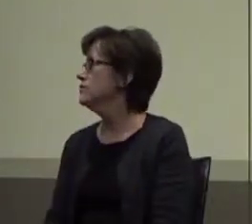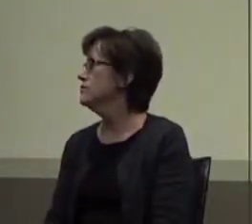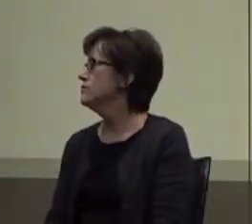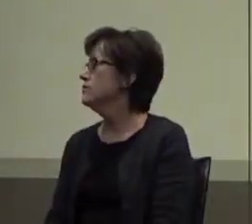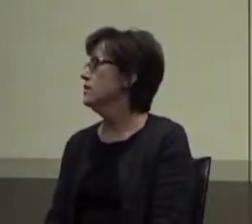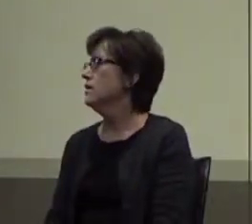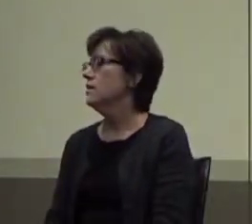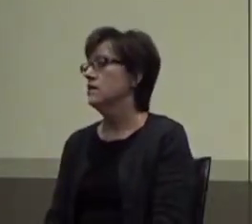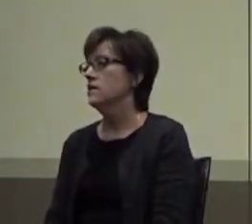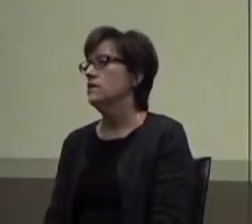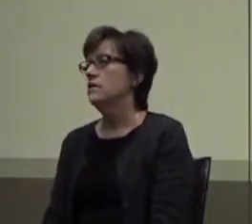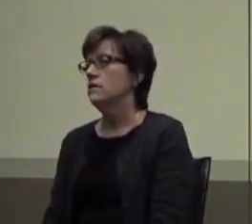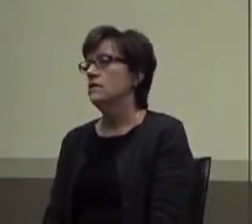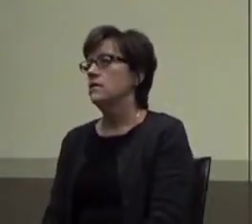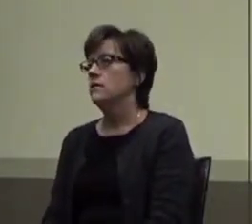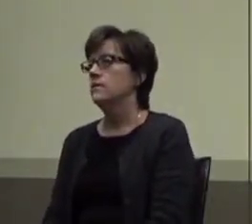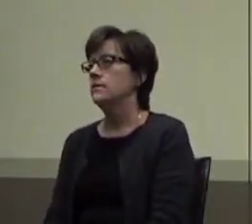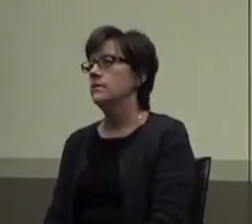Yeah,